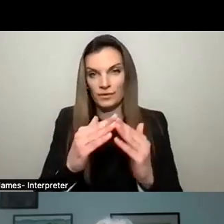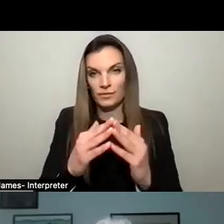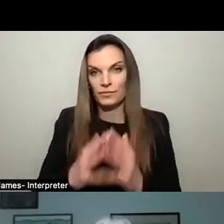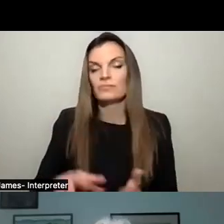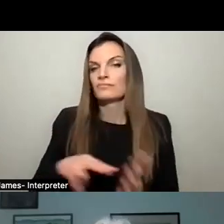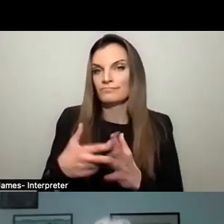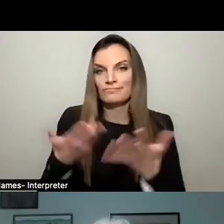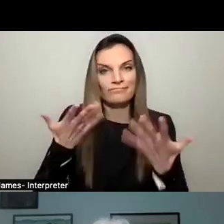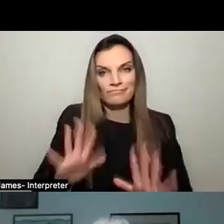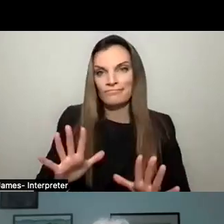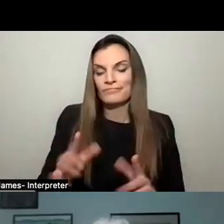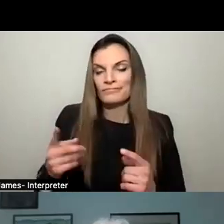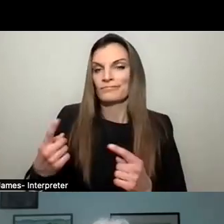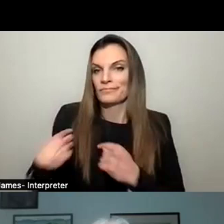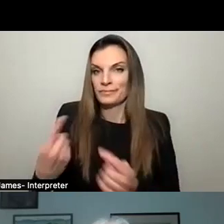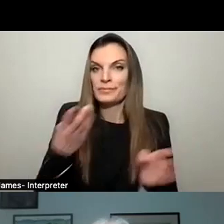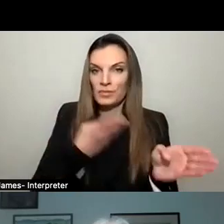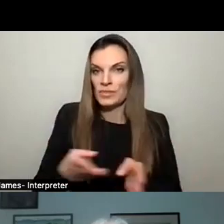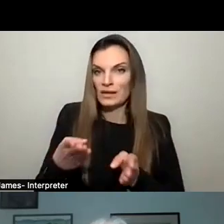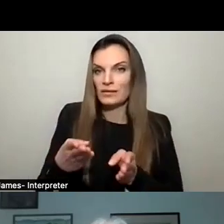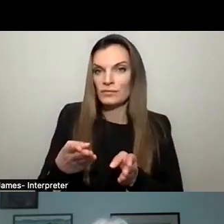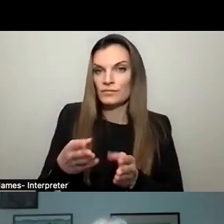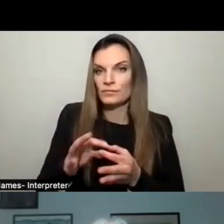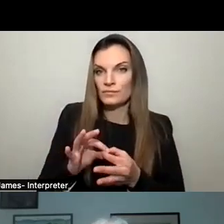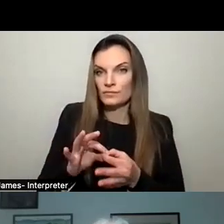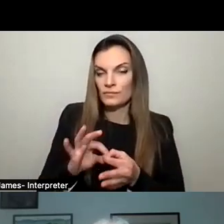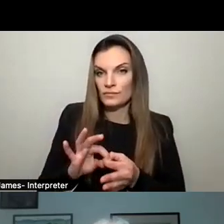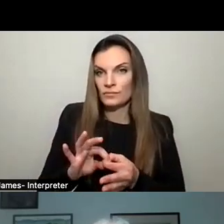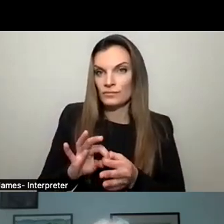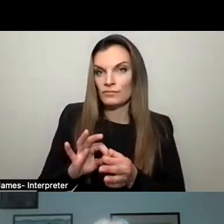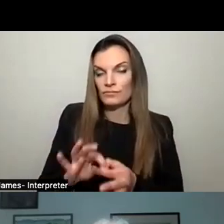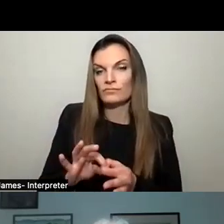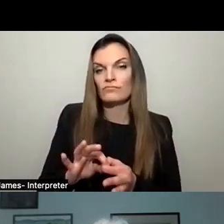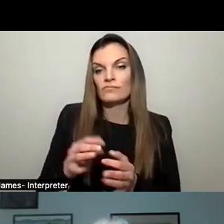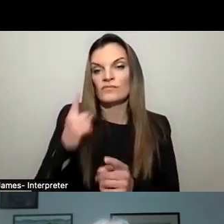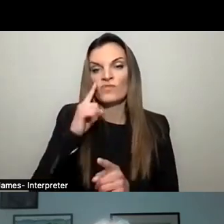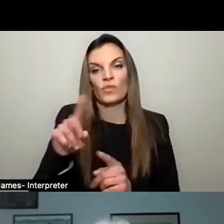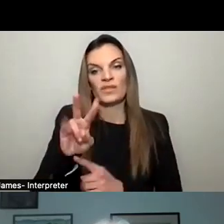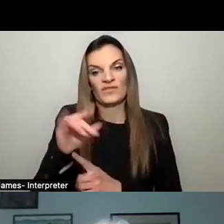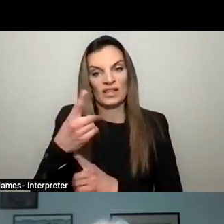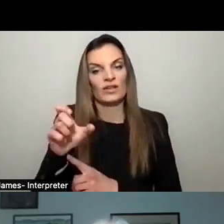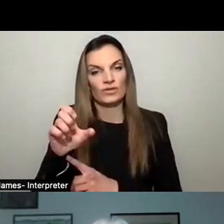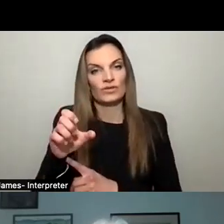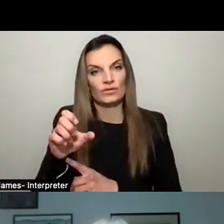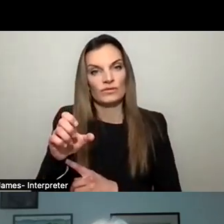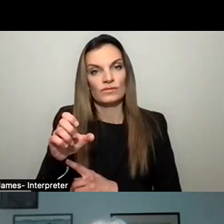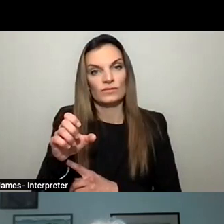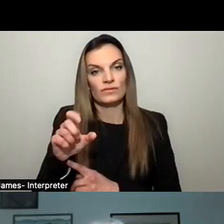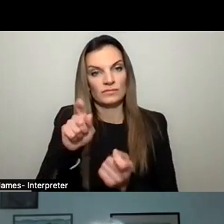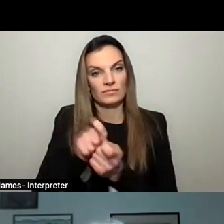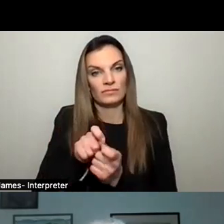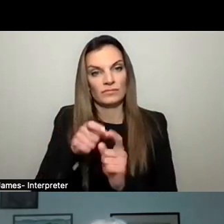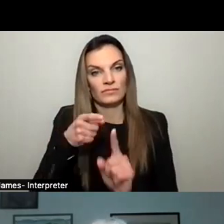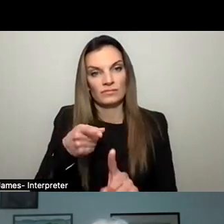is a plan that was contributed by the entire village, very specifically in different